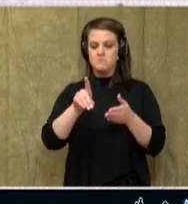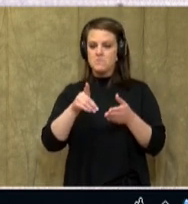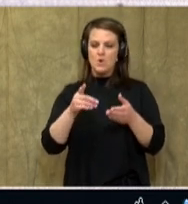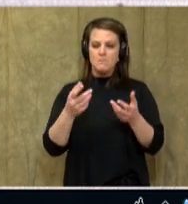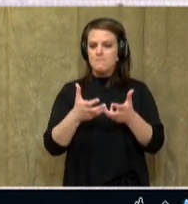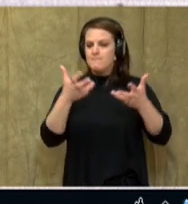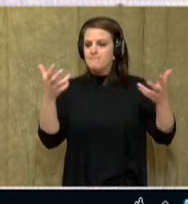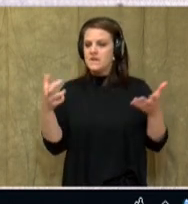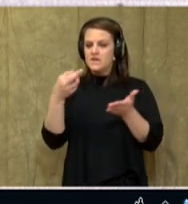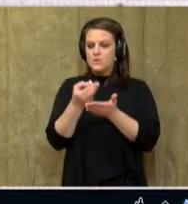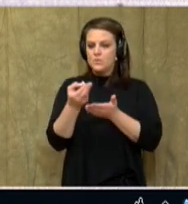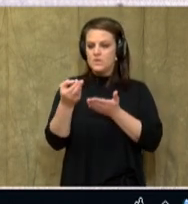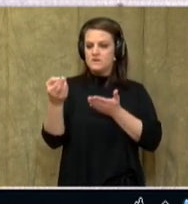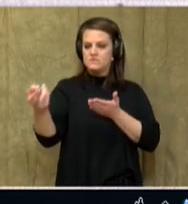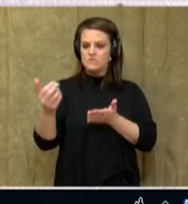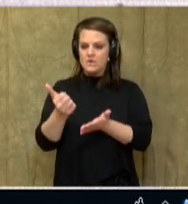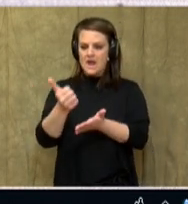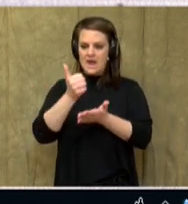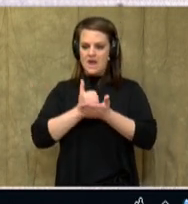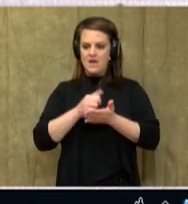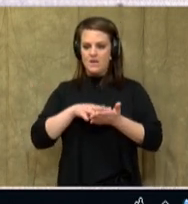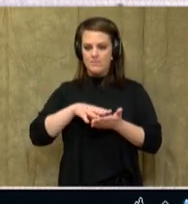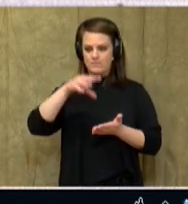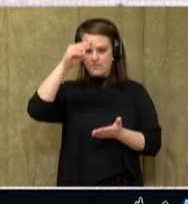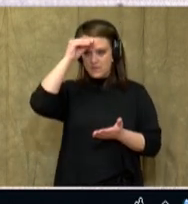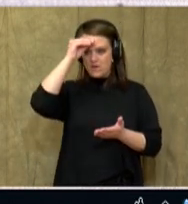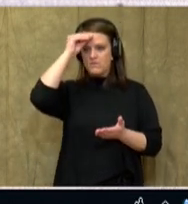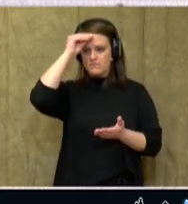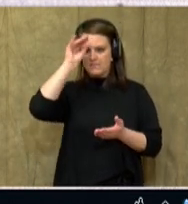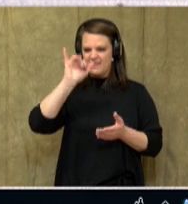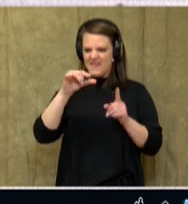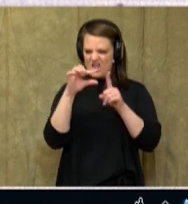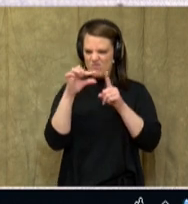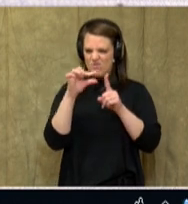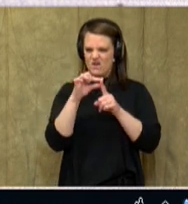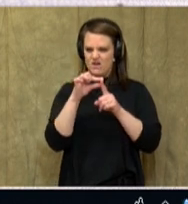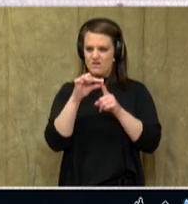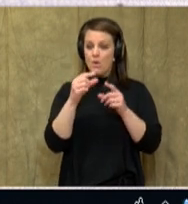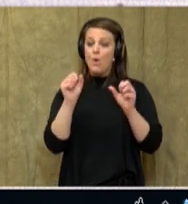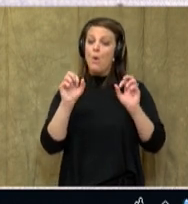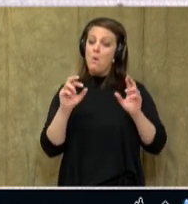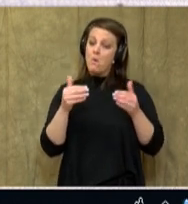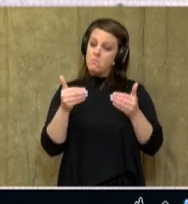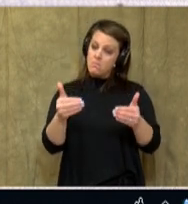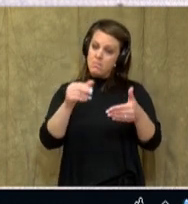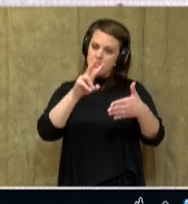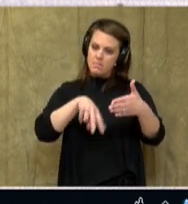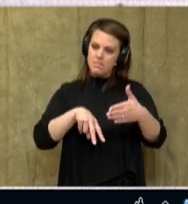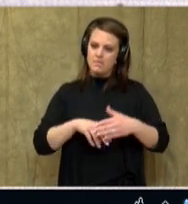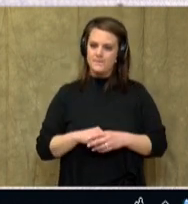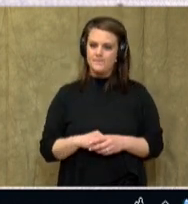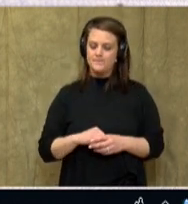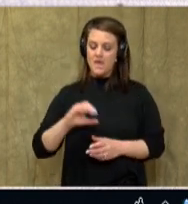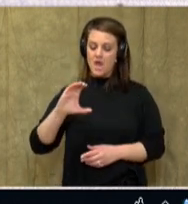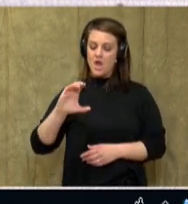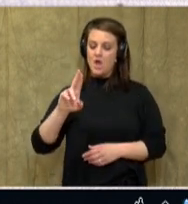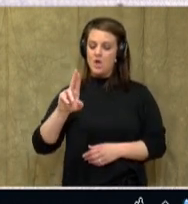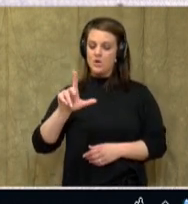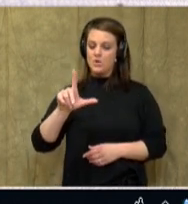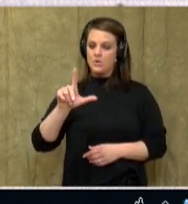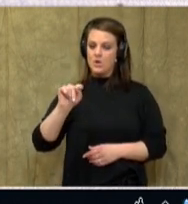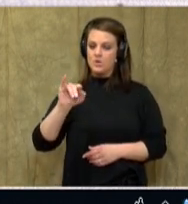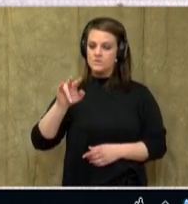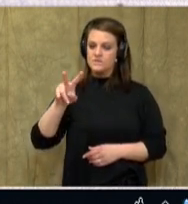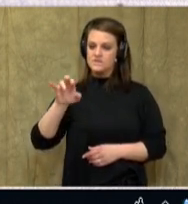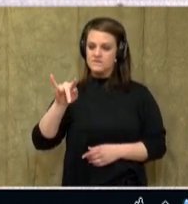resources to figure out what that word means, or I can read on. The word cultivate means to